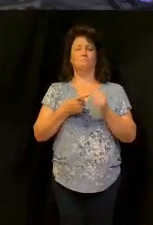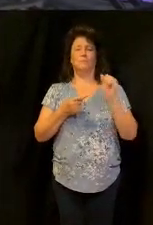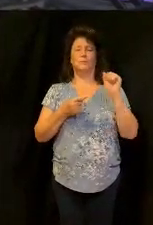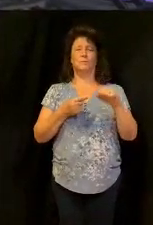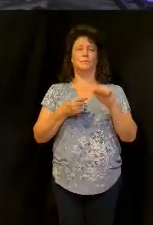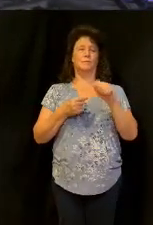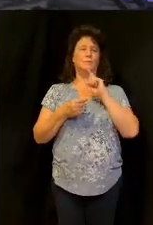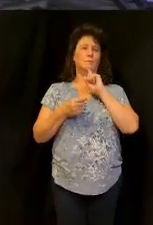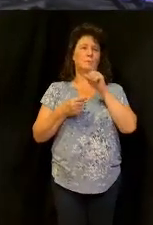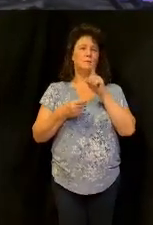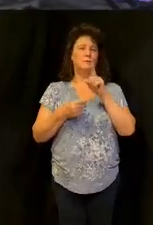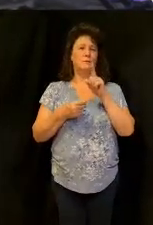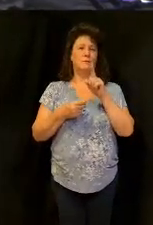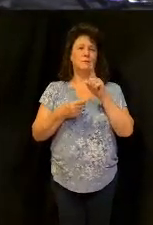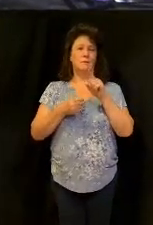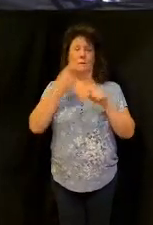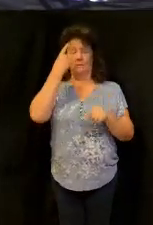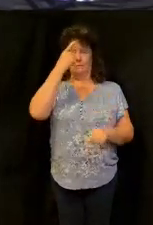I'm not doing this for my sake